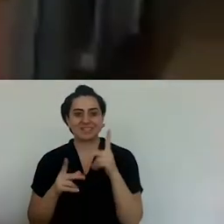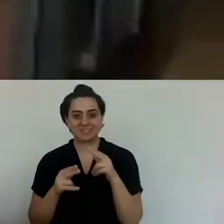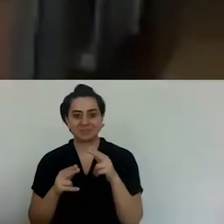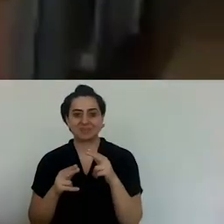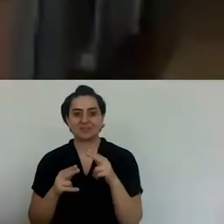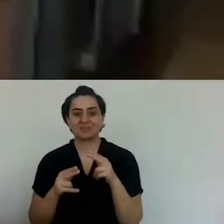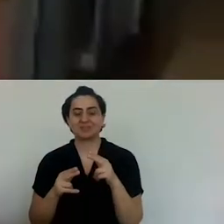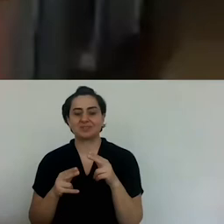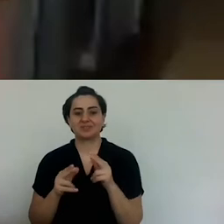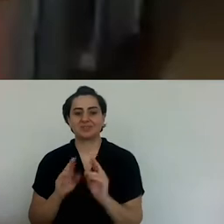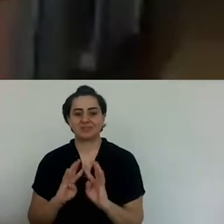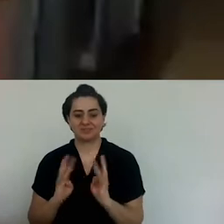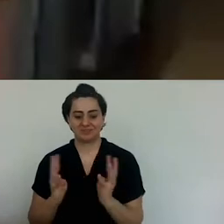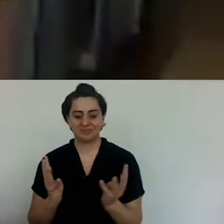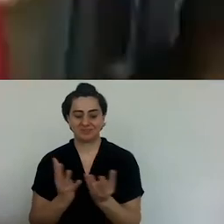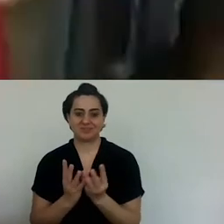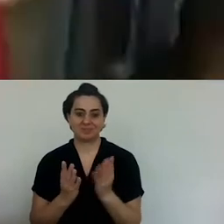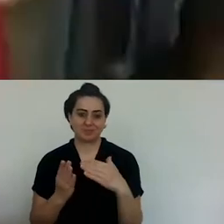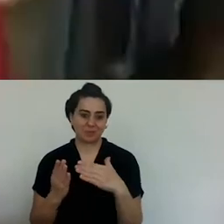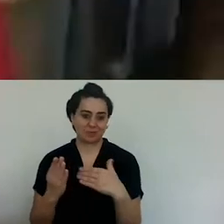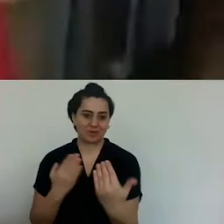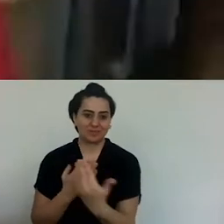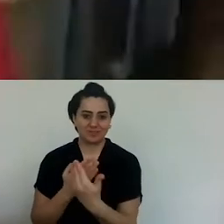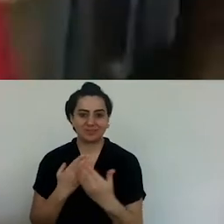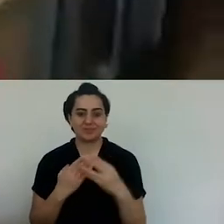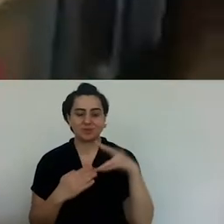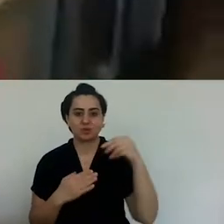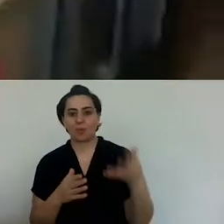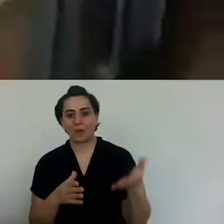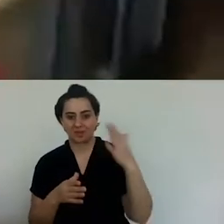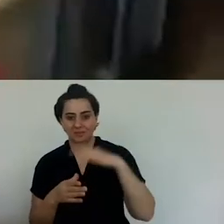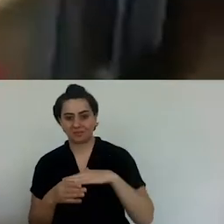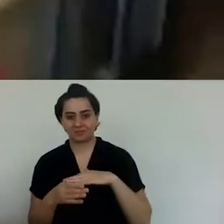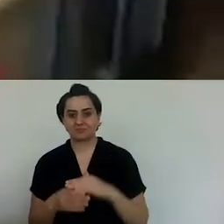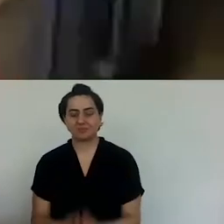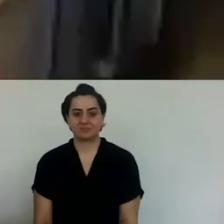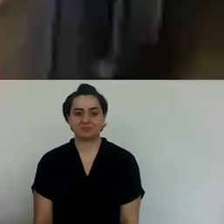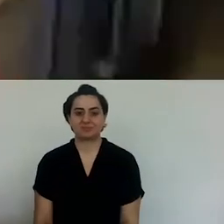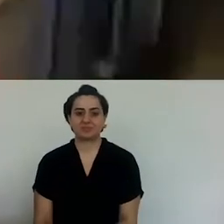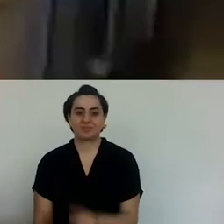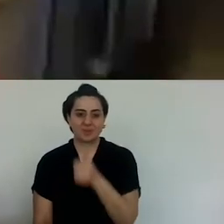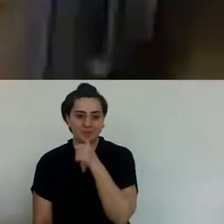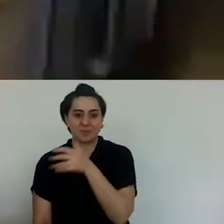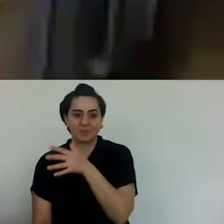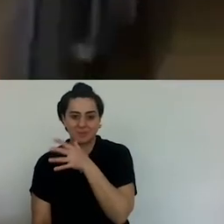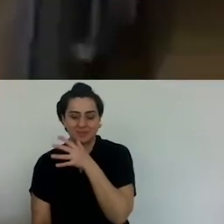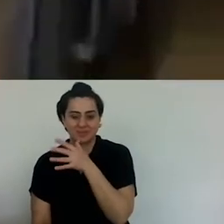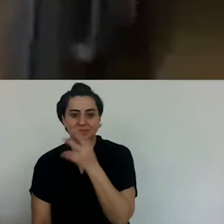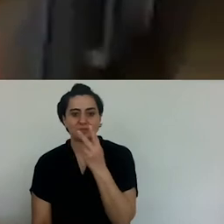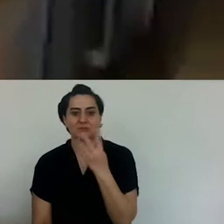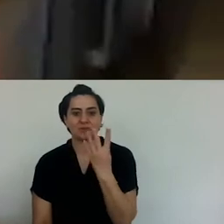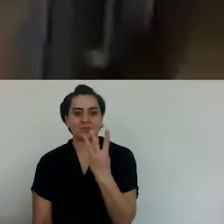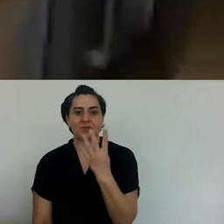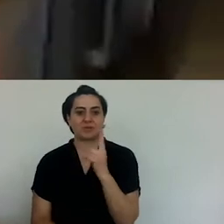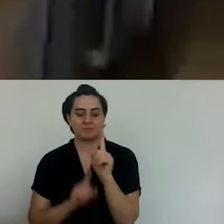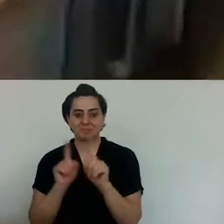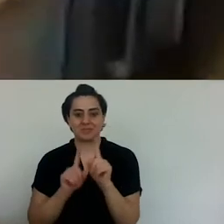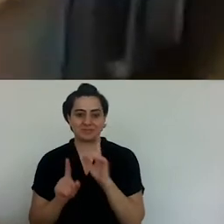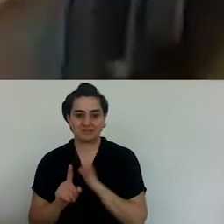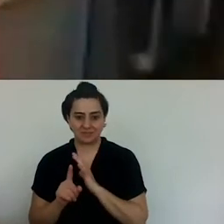fishermen would use that to put fish or we would use it as pots